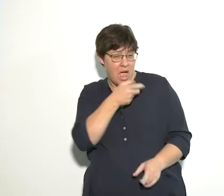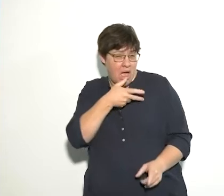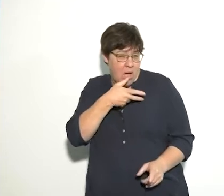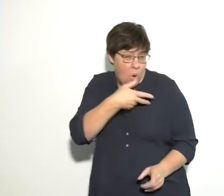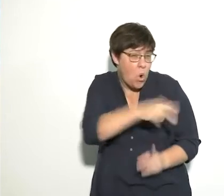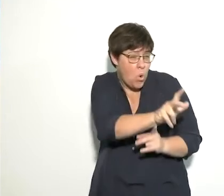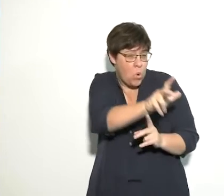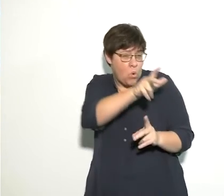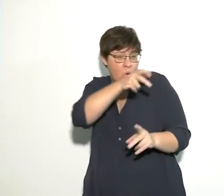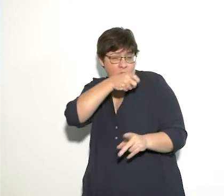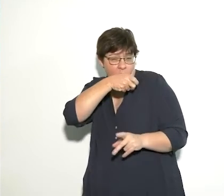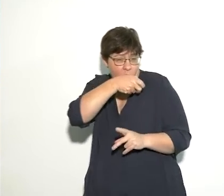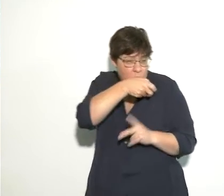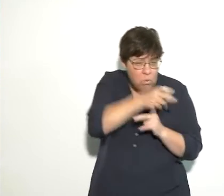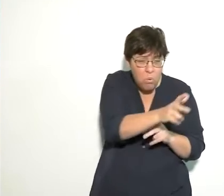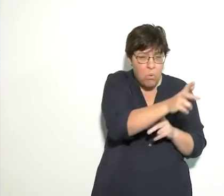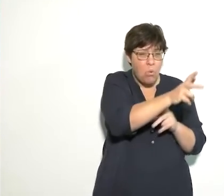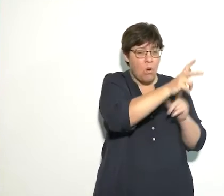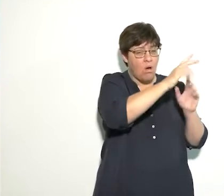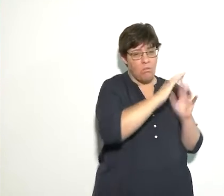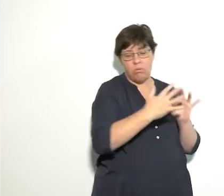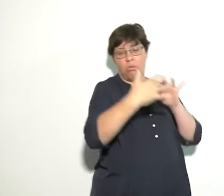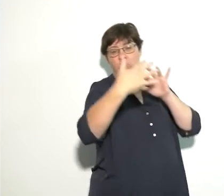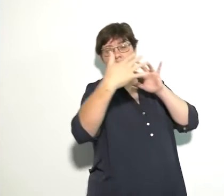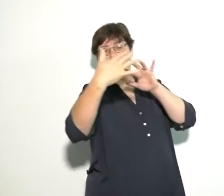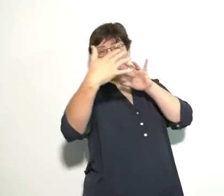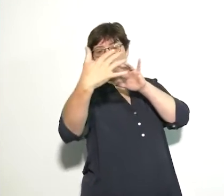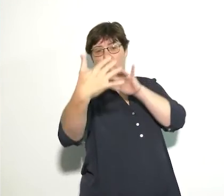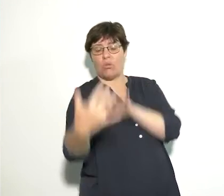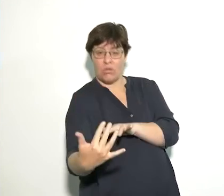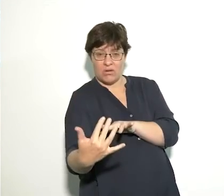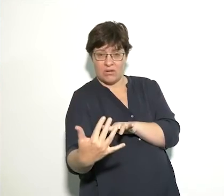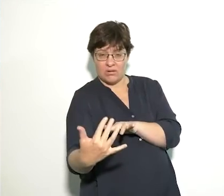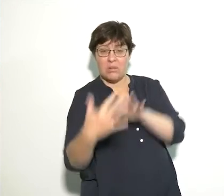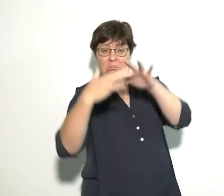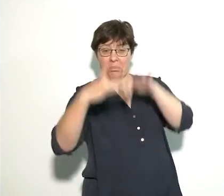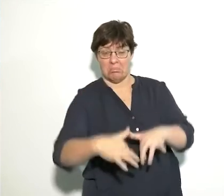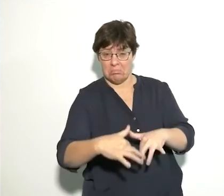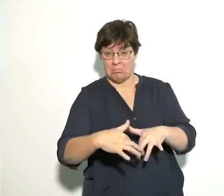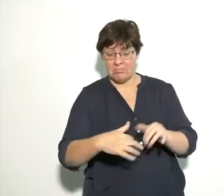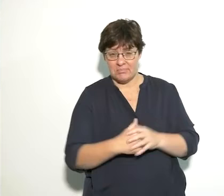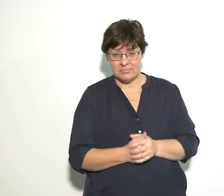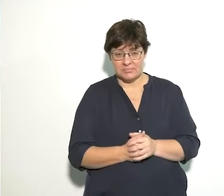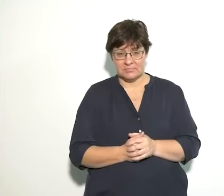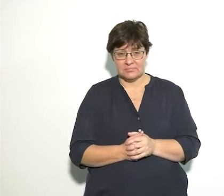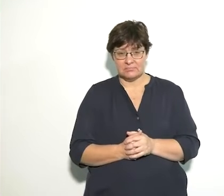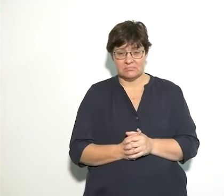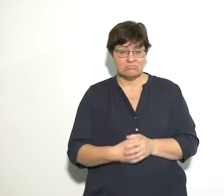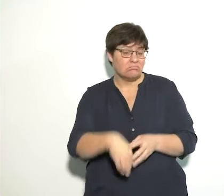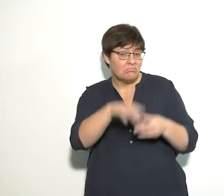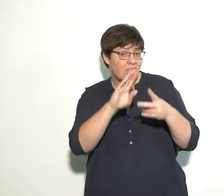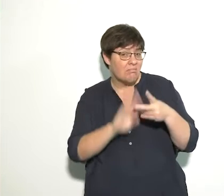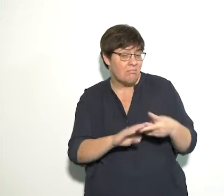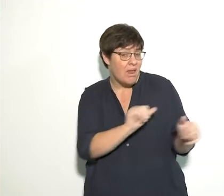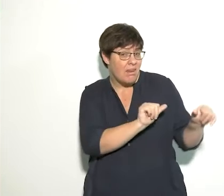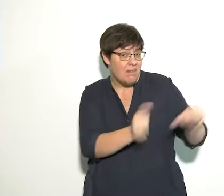huffed and he puffed. And guess what? He actually blew the house down. What happened